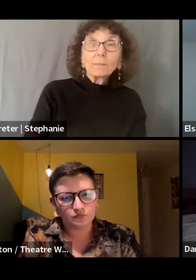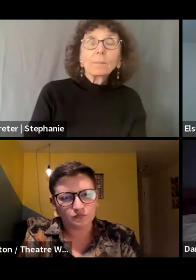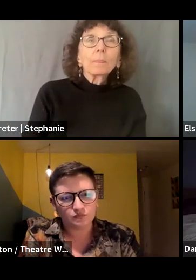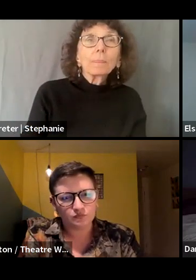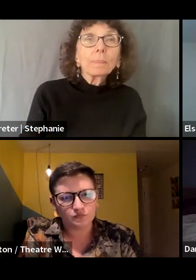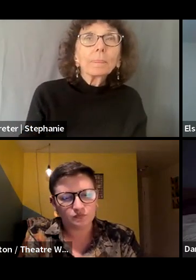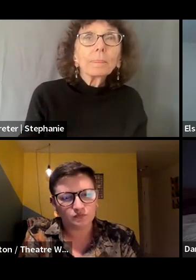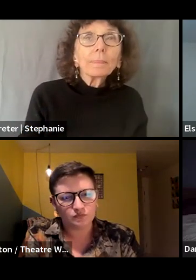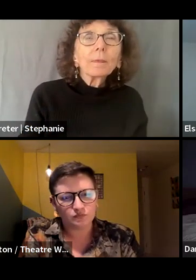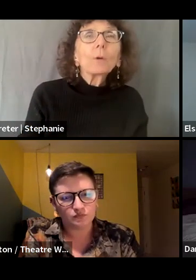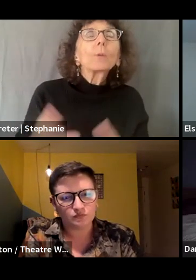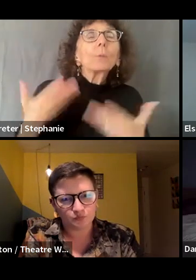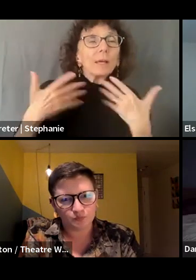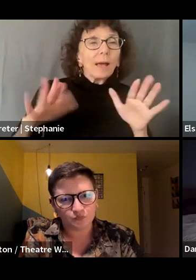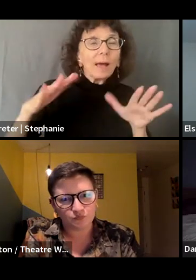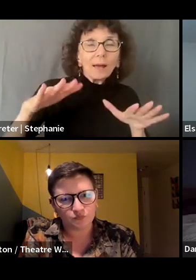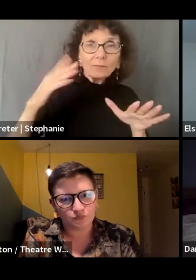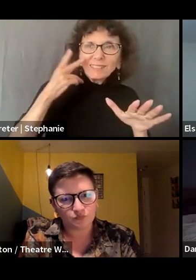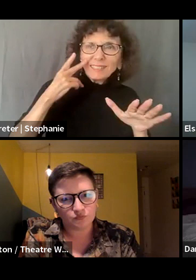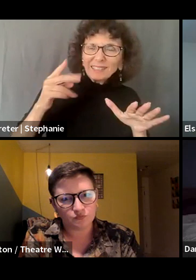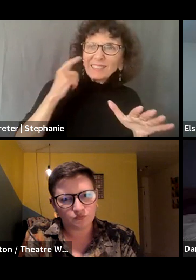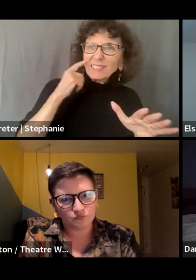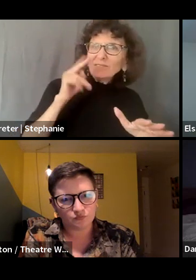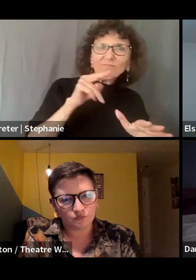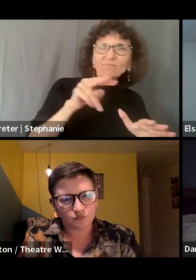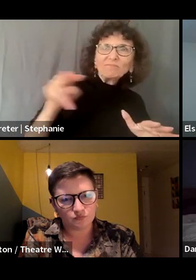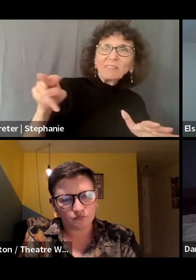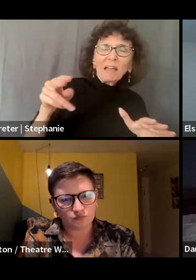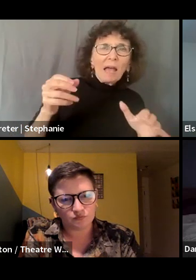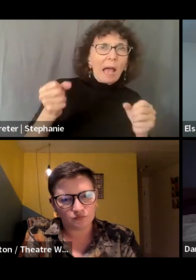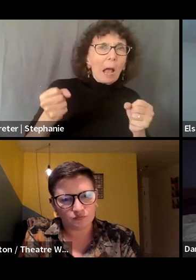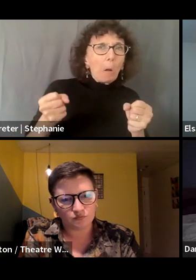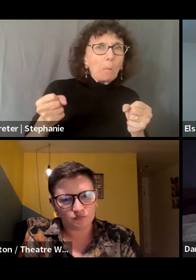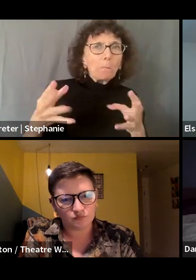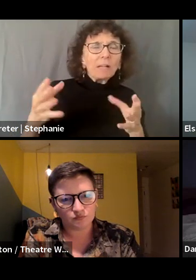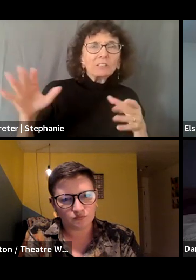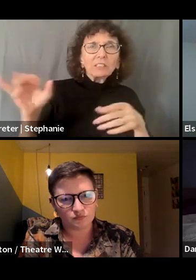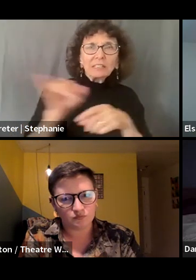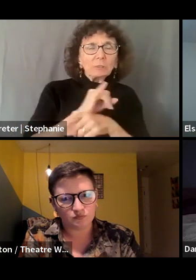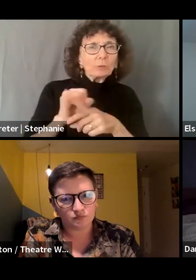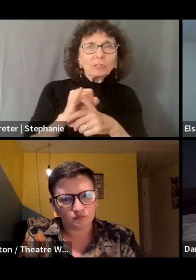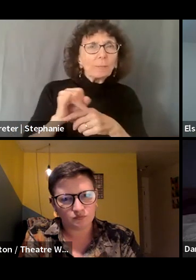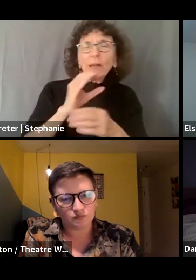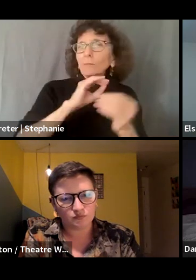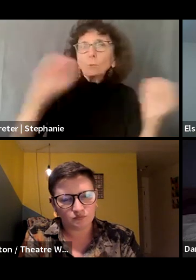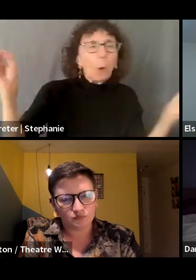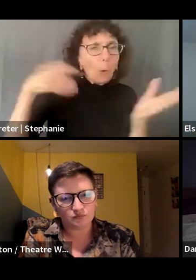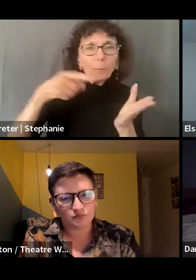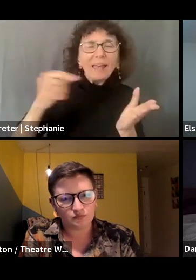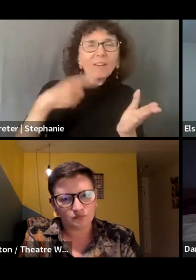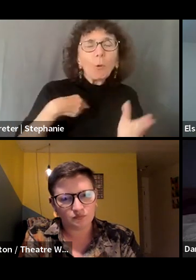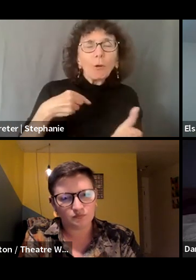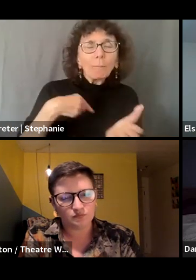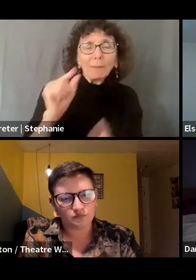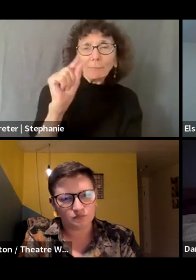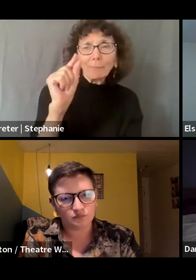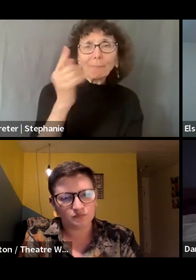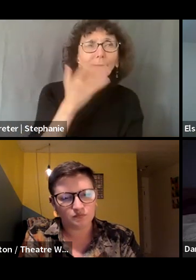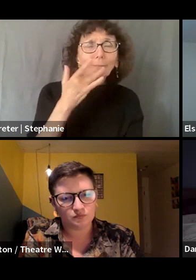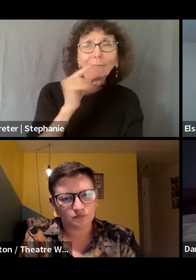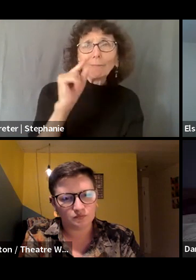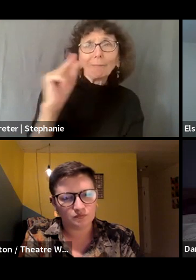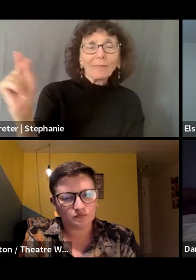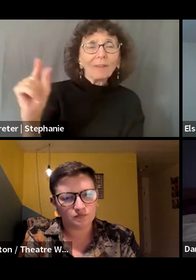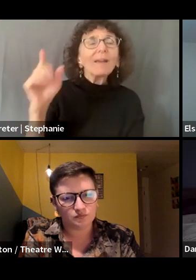a shift in the amount of unpaid or underpaid internships in the field. That conversation sort of bubbled